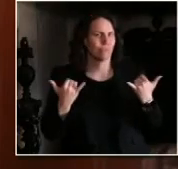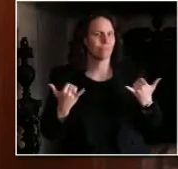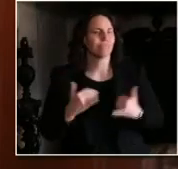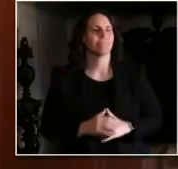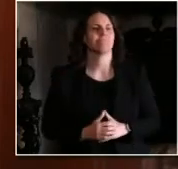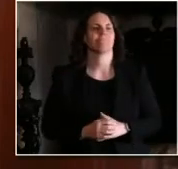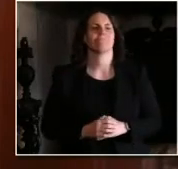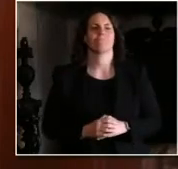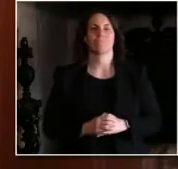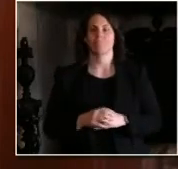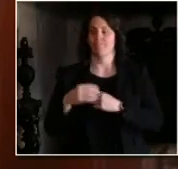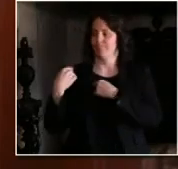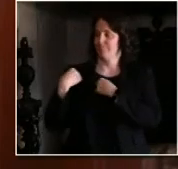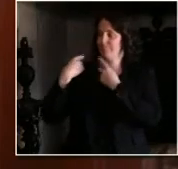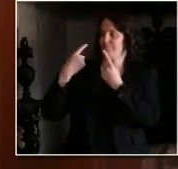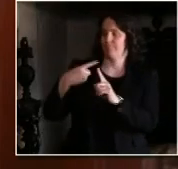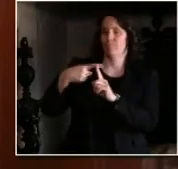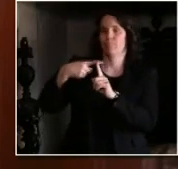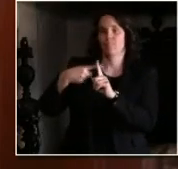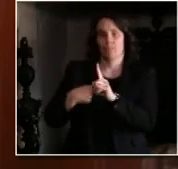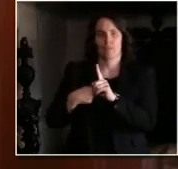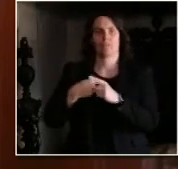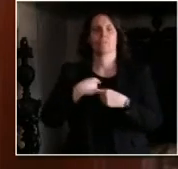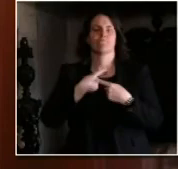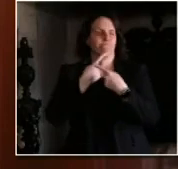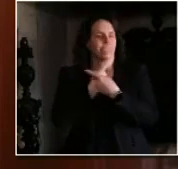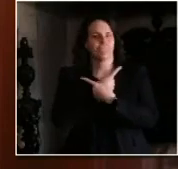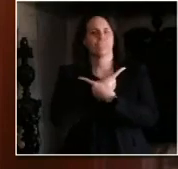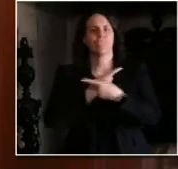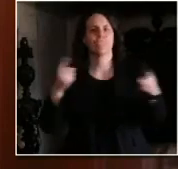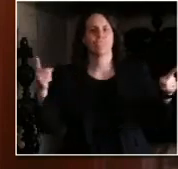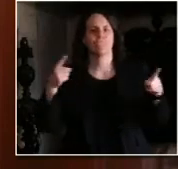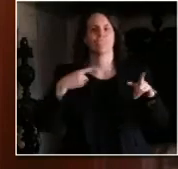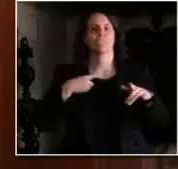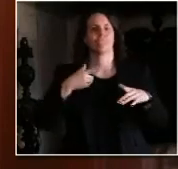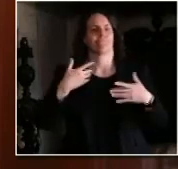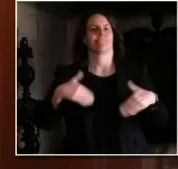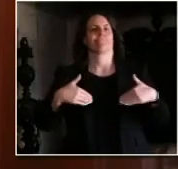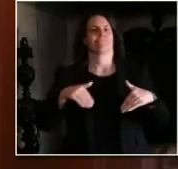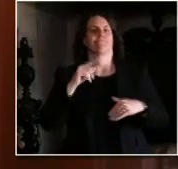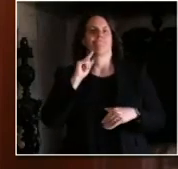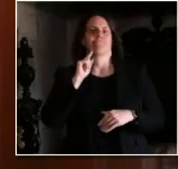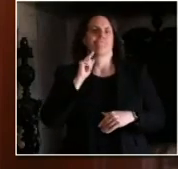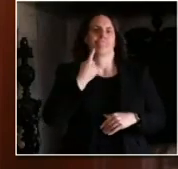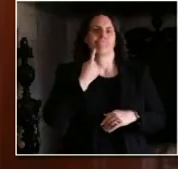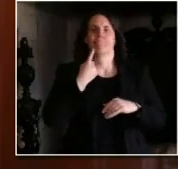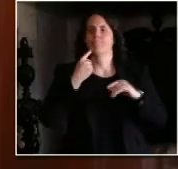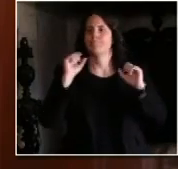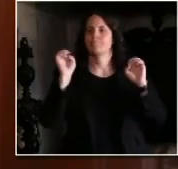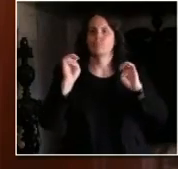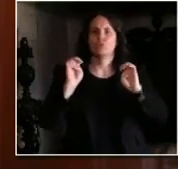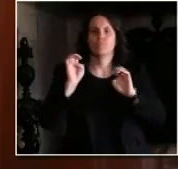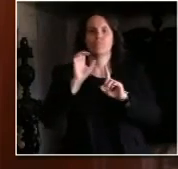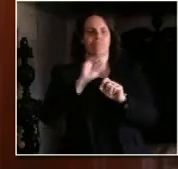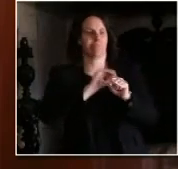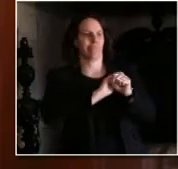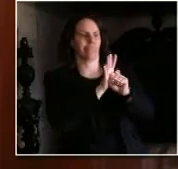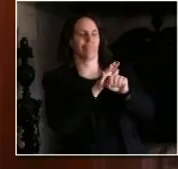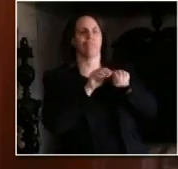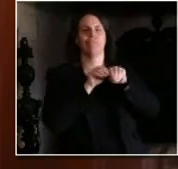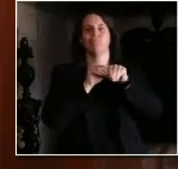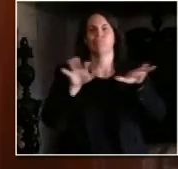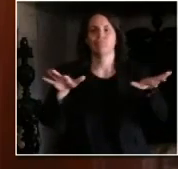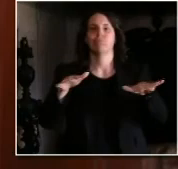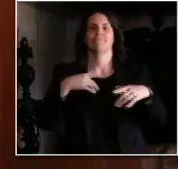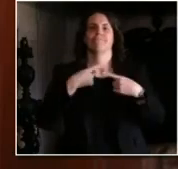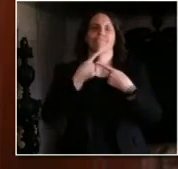than a month ago that I declared a public health emergency on COVID-19. And folks, a lot has happened in the last month.